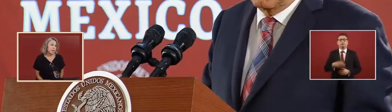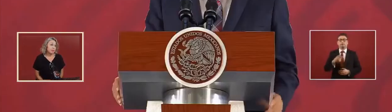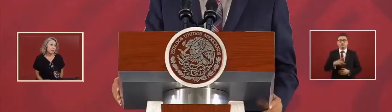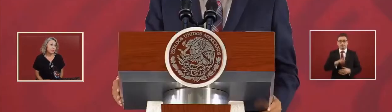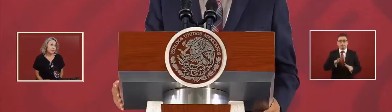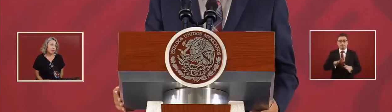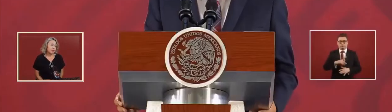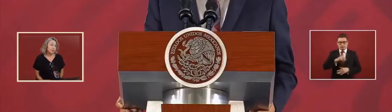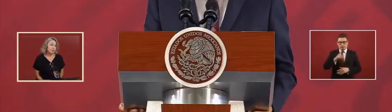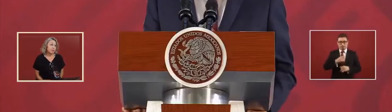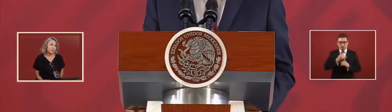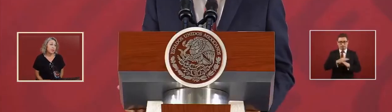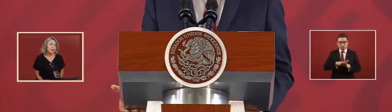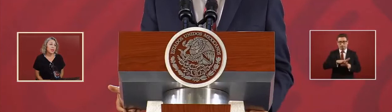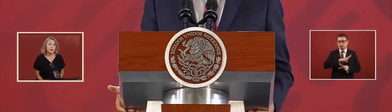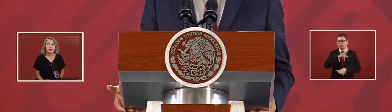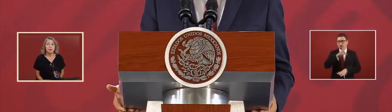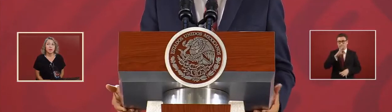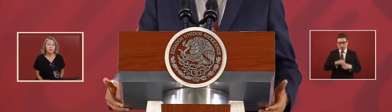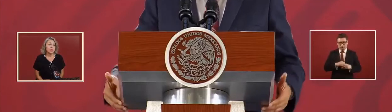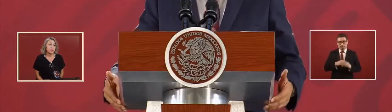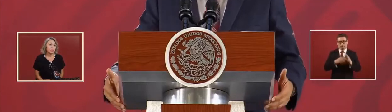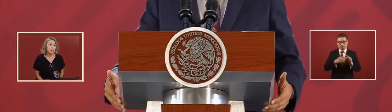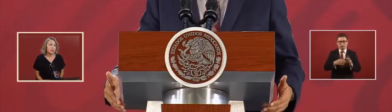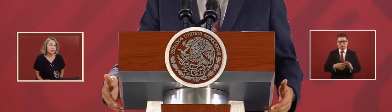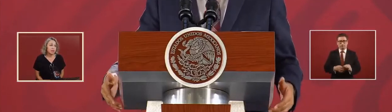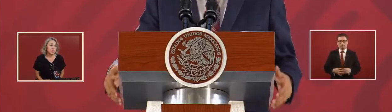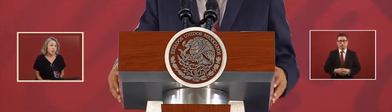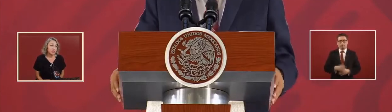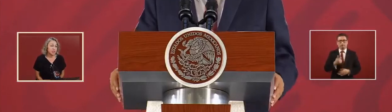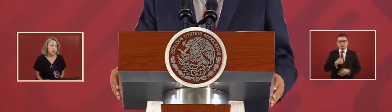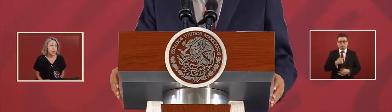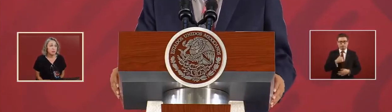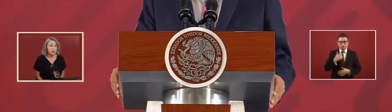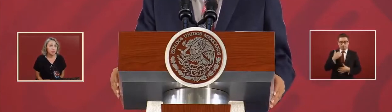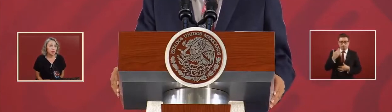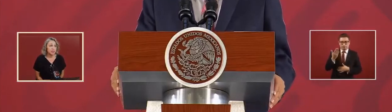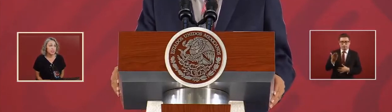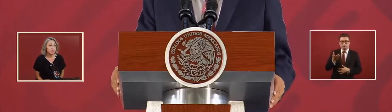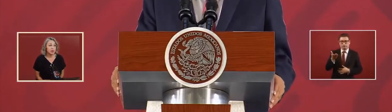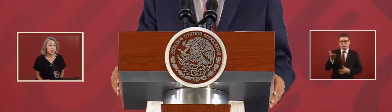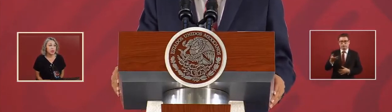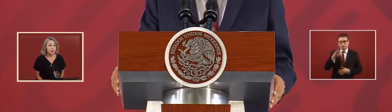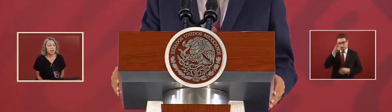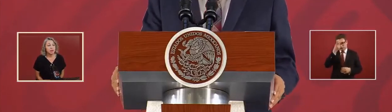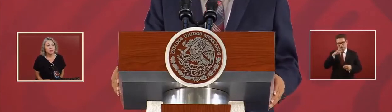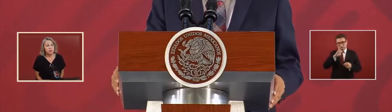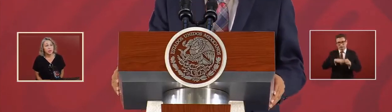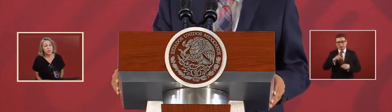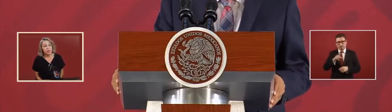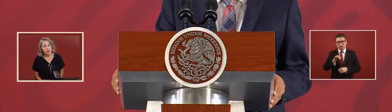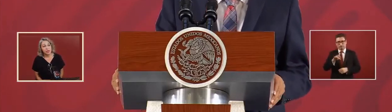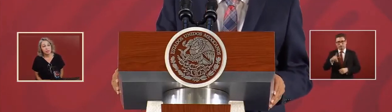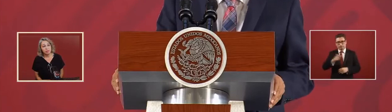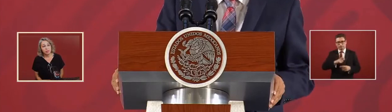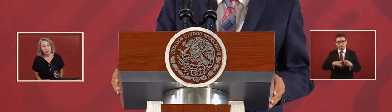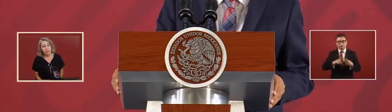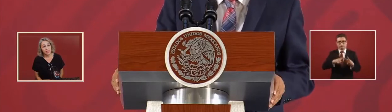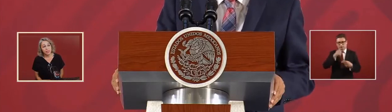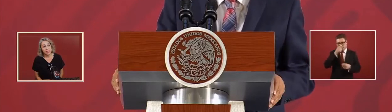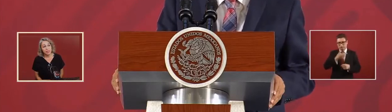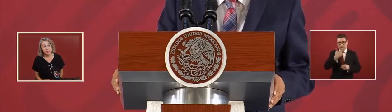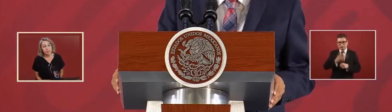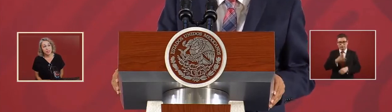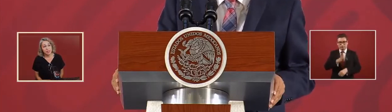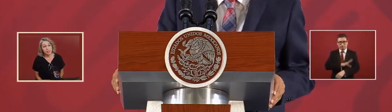the complete information I'm going to ask for from the director of Pemex and the secretary